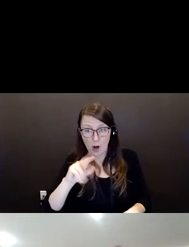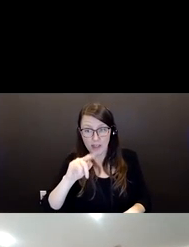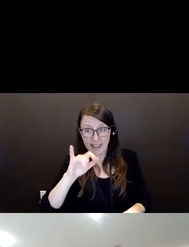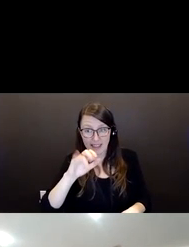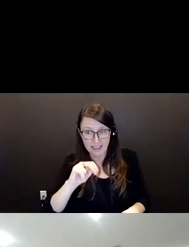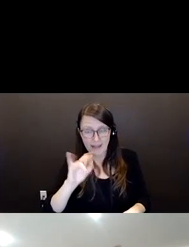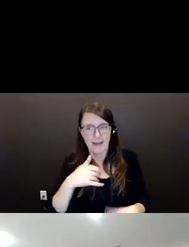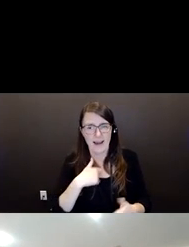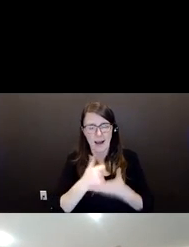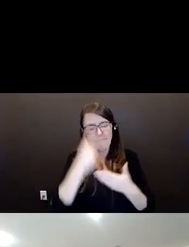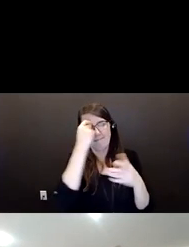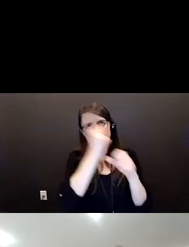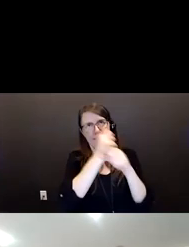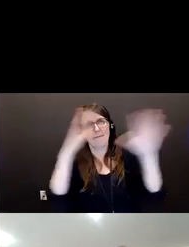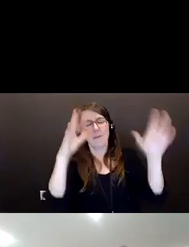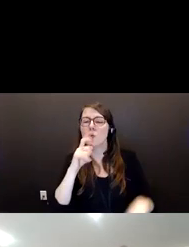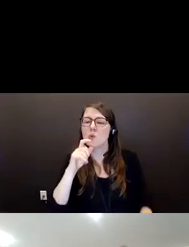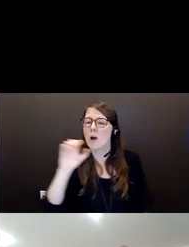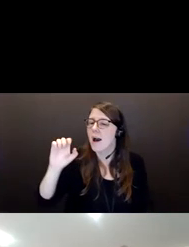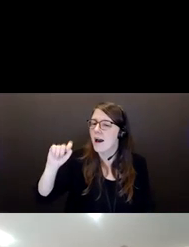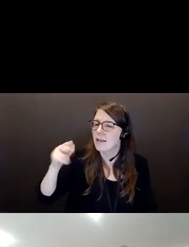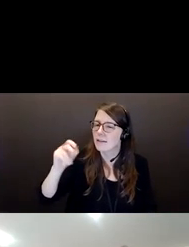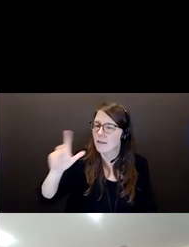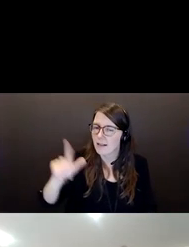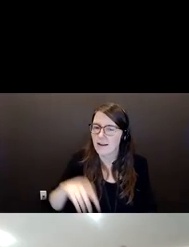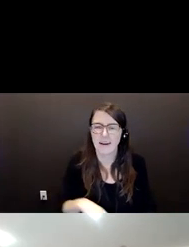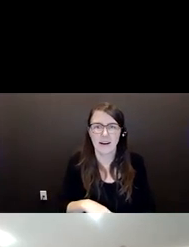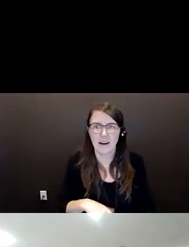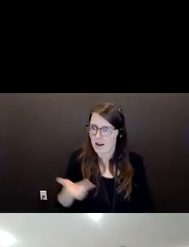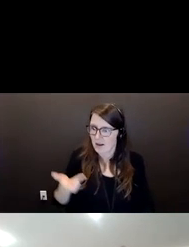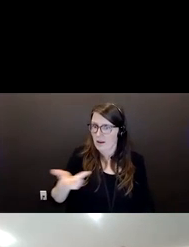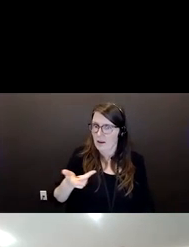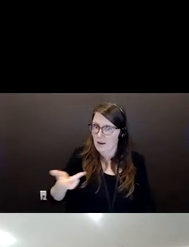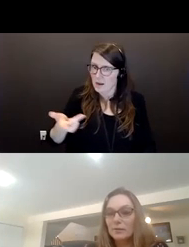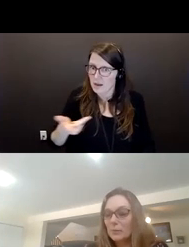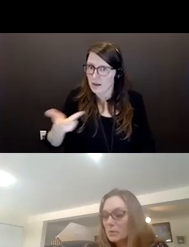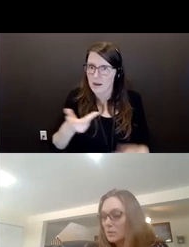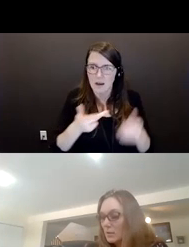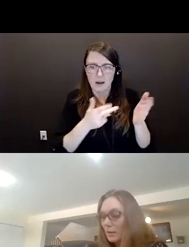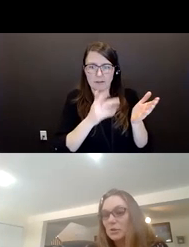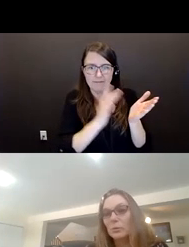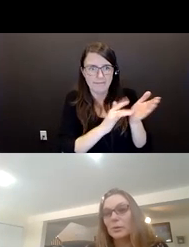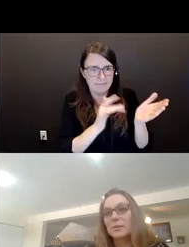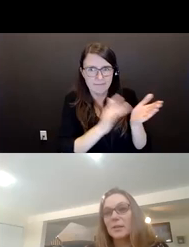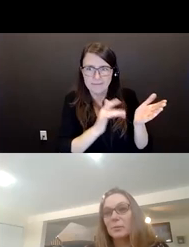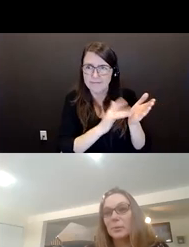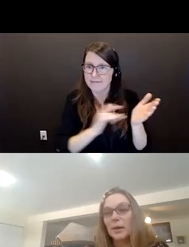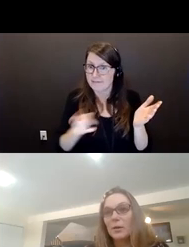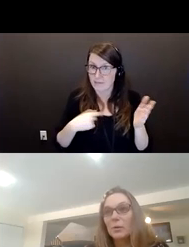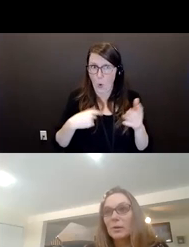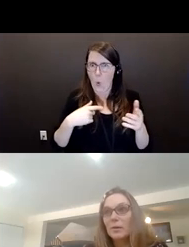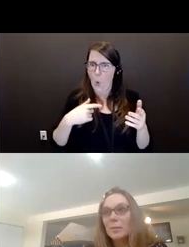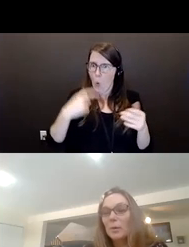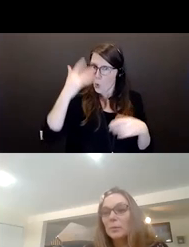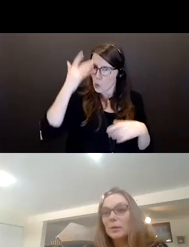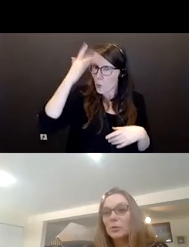and some of the tactics that, um, you know, these individuals use and the timing. thought that was just, I actually wrote that down about